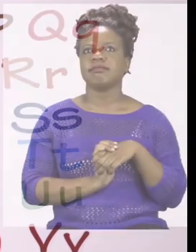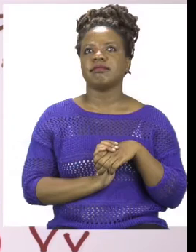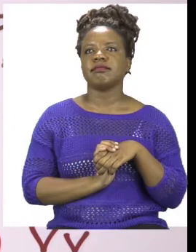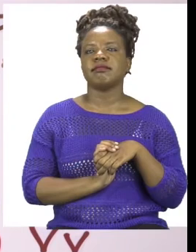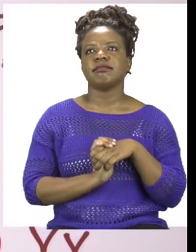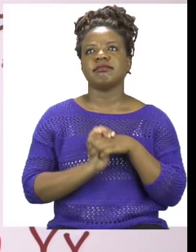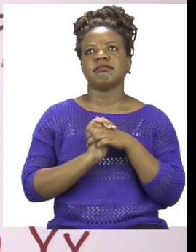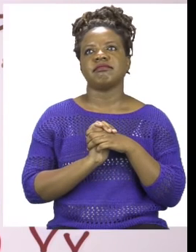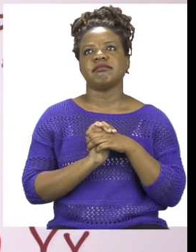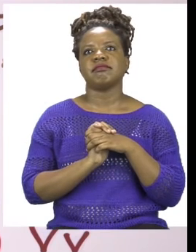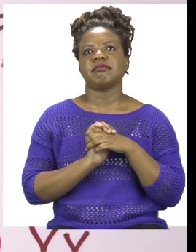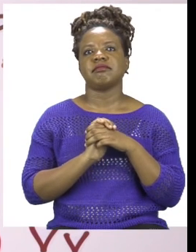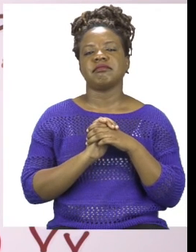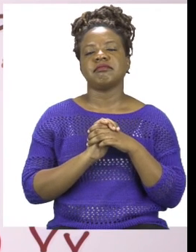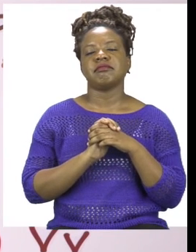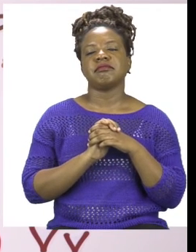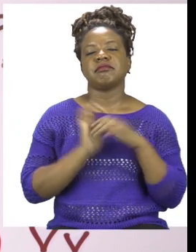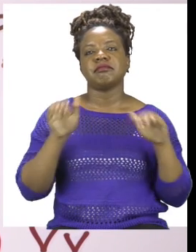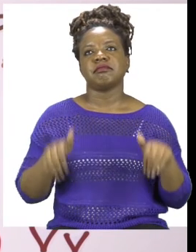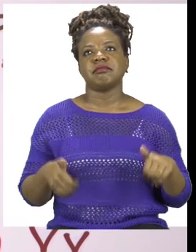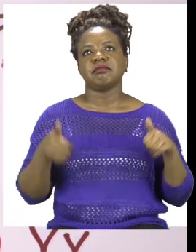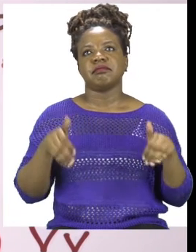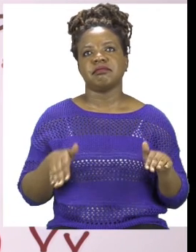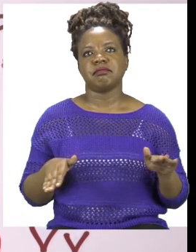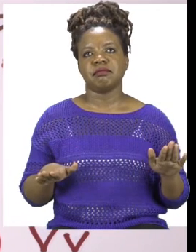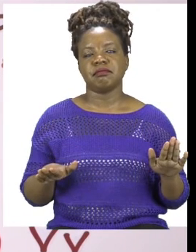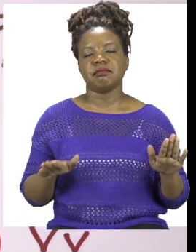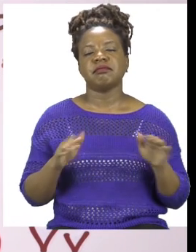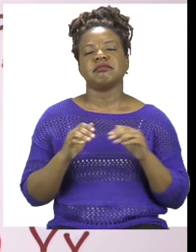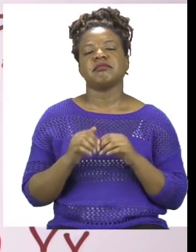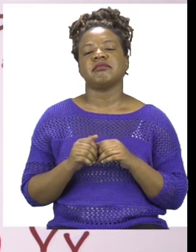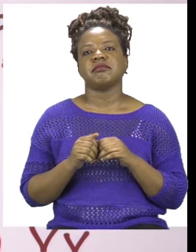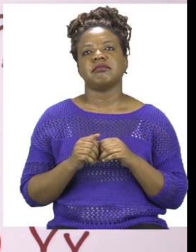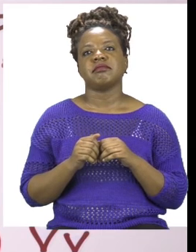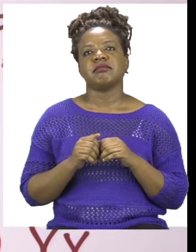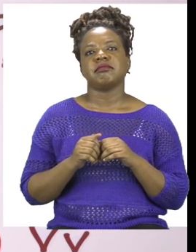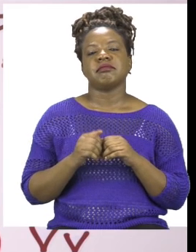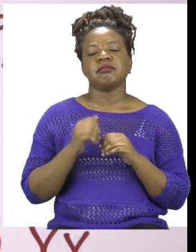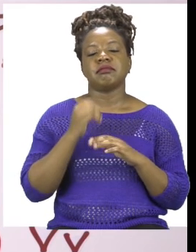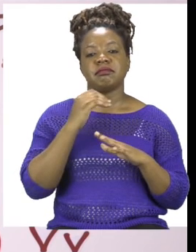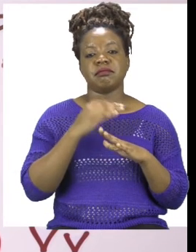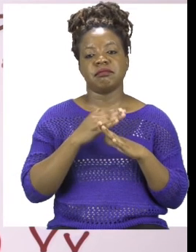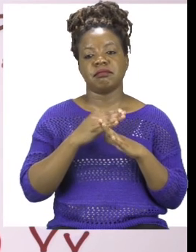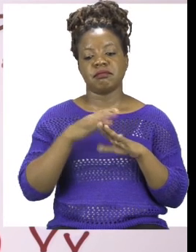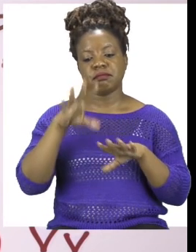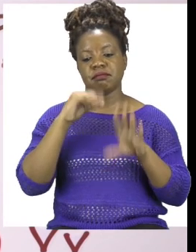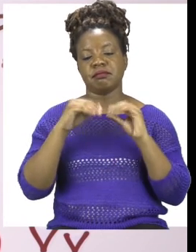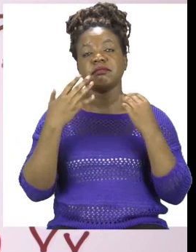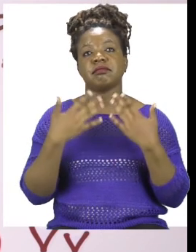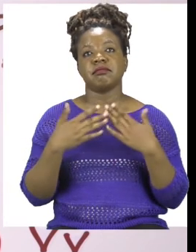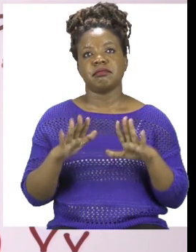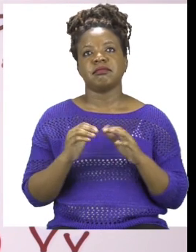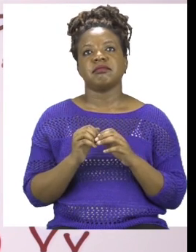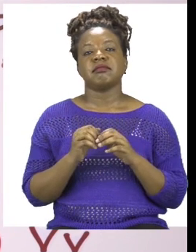Boys and girls, have now come to the end of our lesson and I hope you had fun. Remember, if you're not sure what to do or something